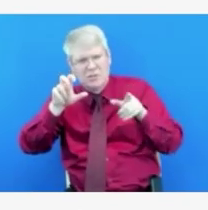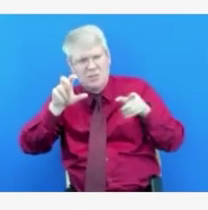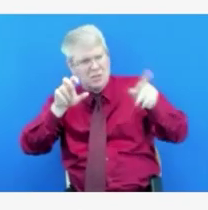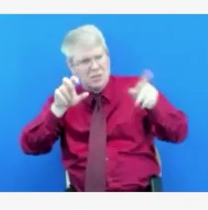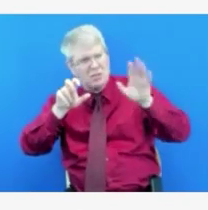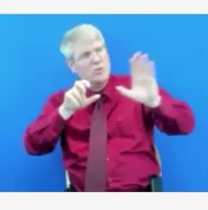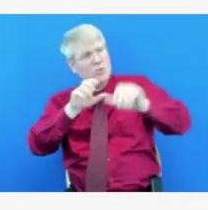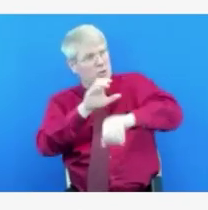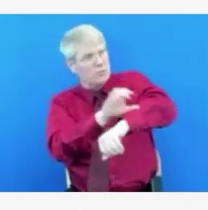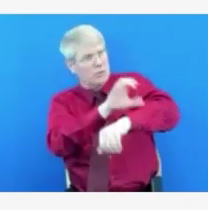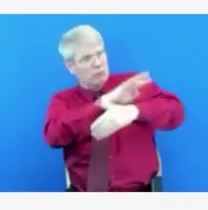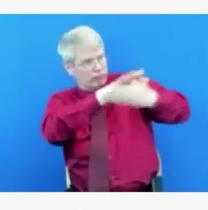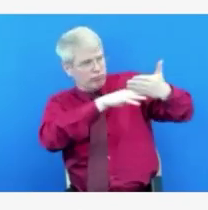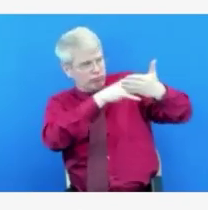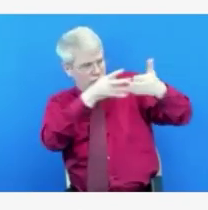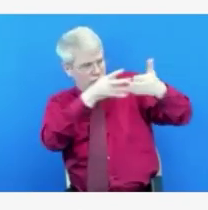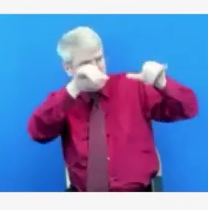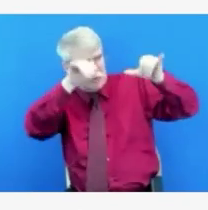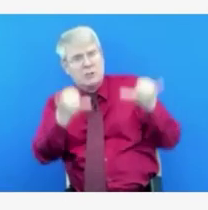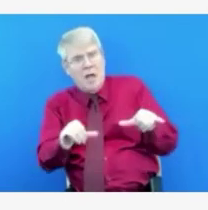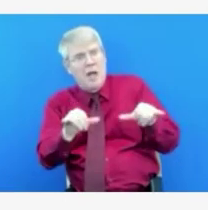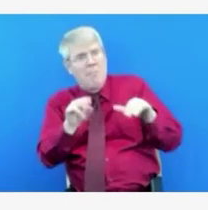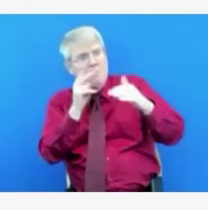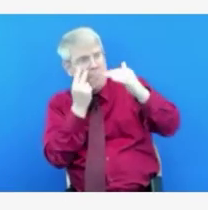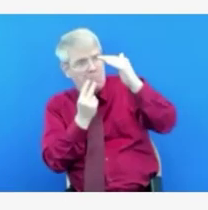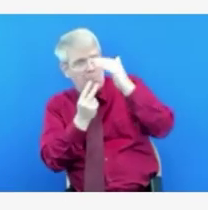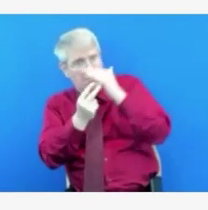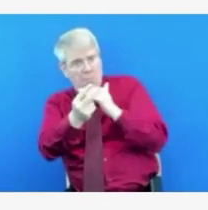or whether there's new data or new projections there.